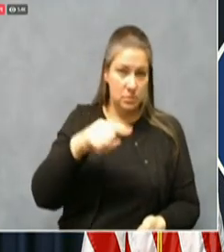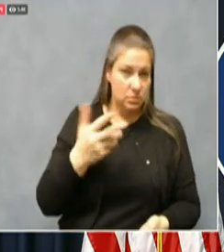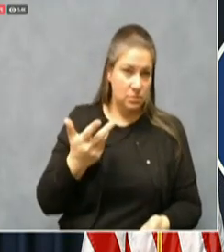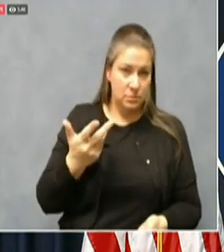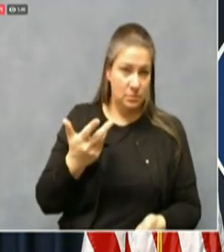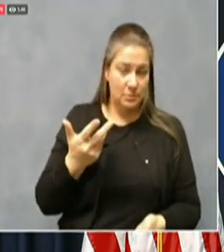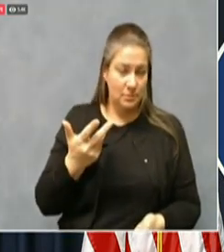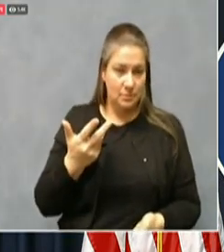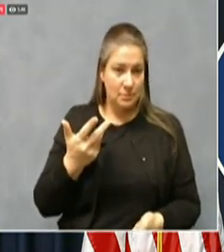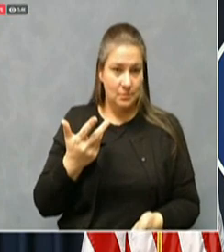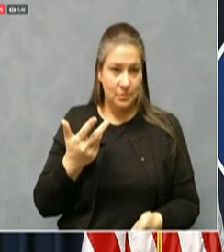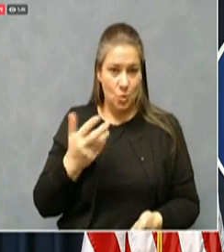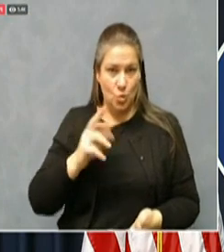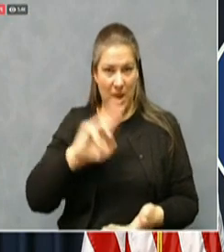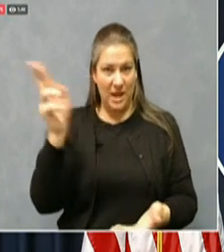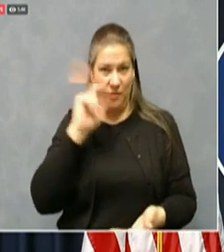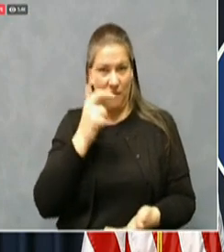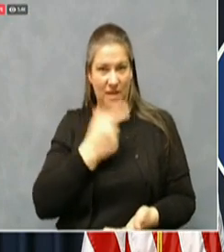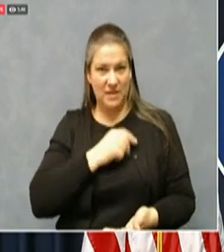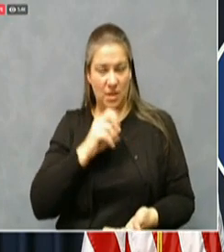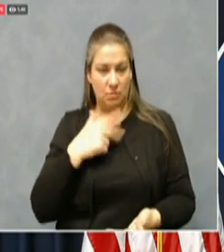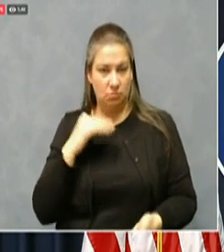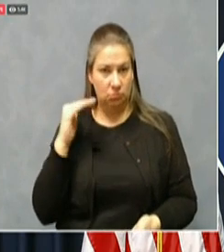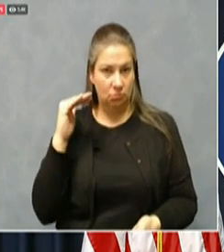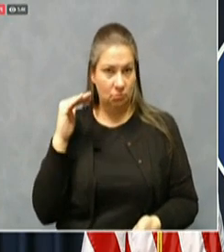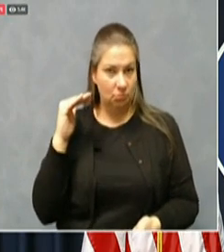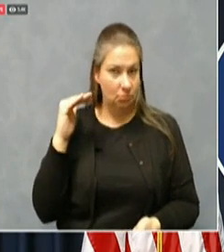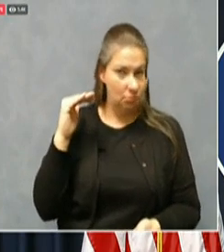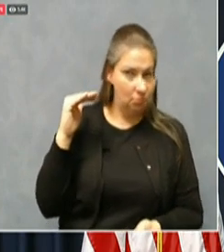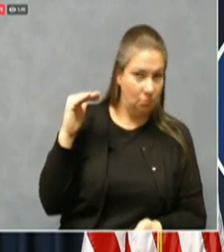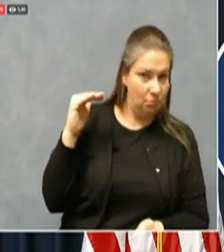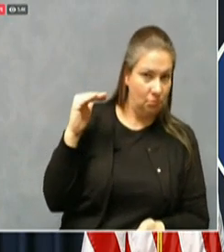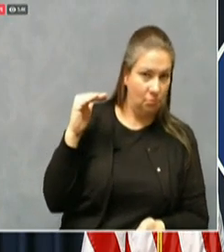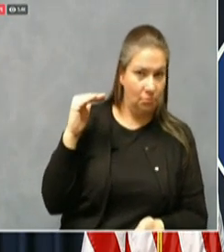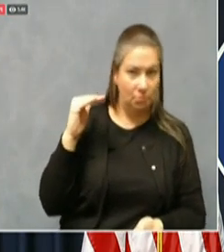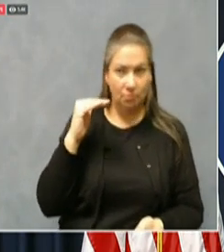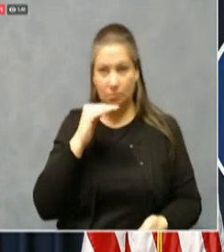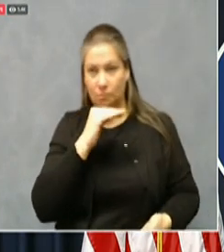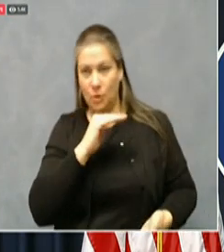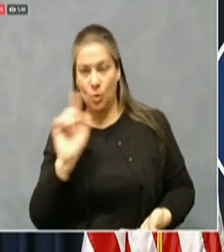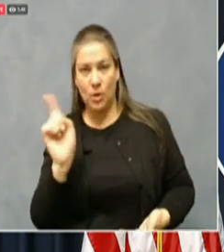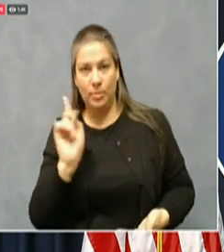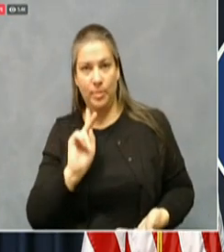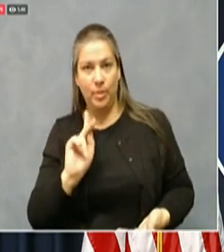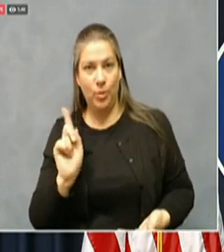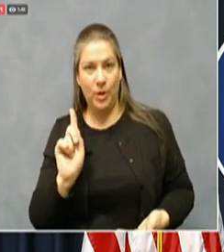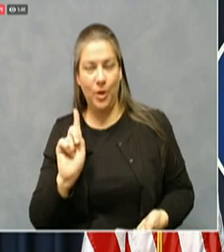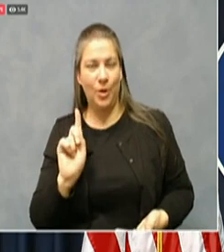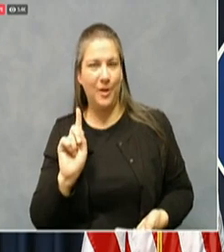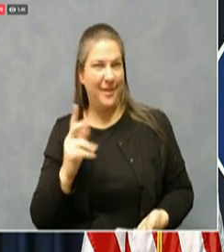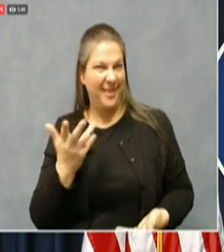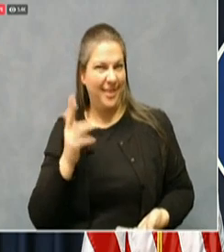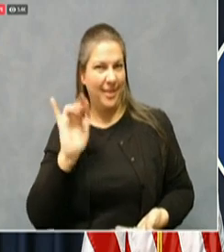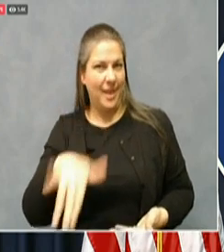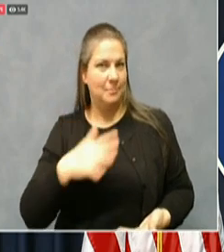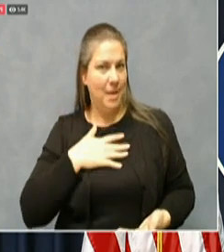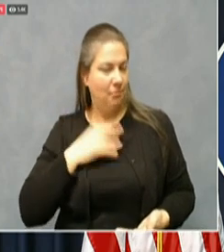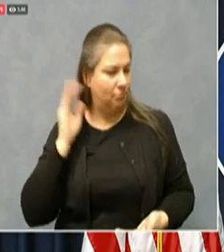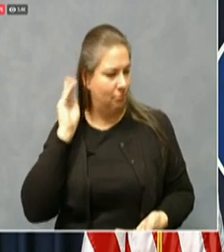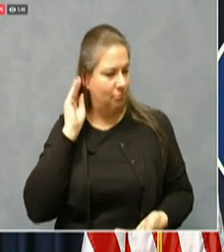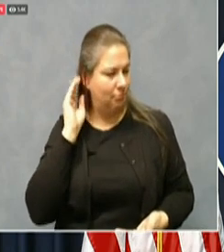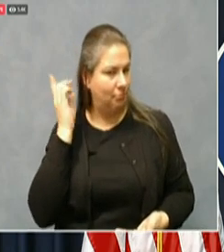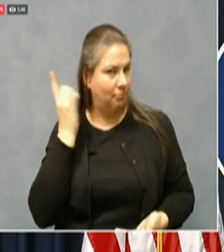to get the vaccination, I want to make sure that as efficiently as we can, we get people vaccinated as quickly as we can.